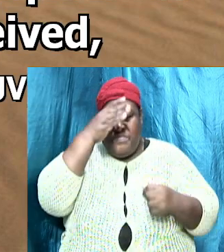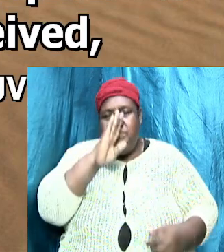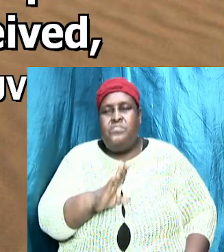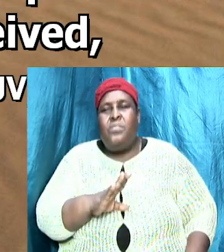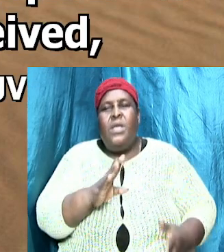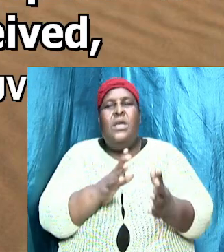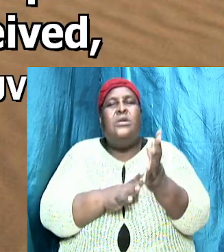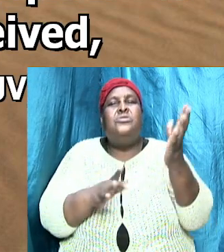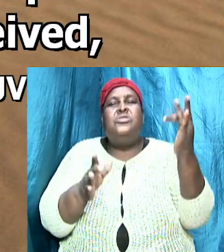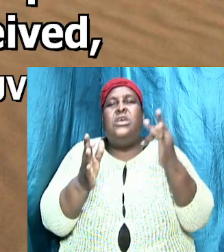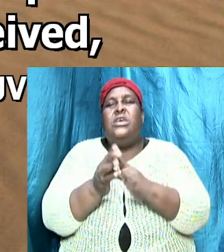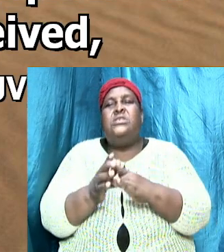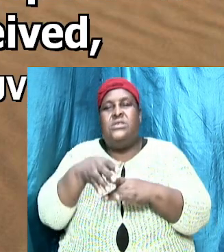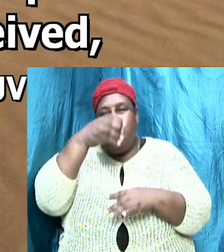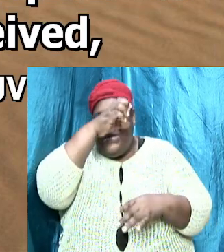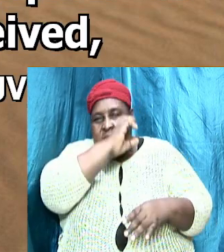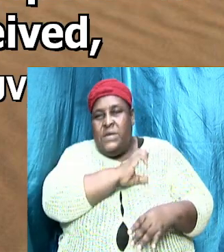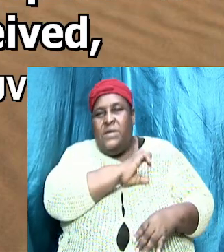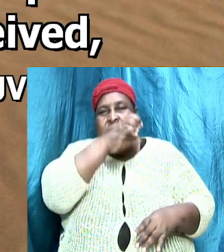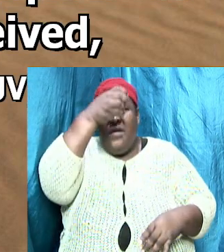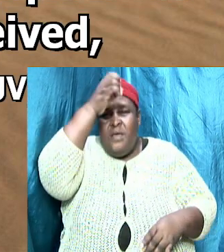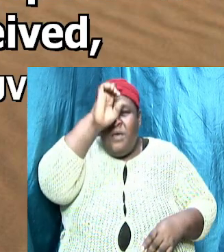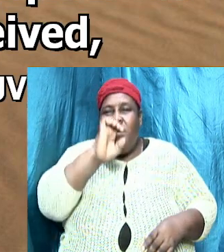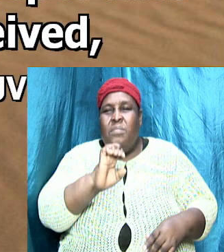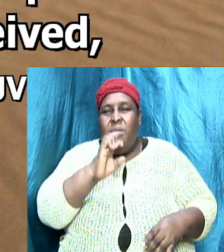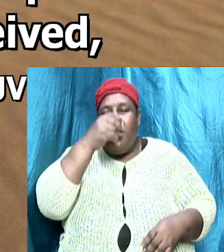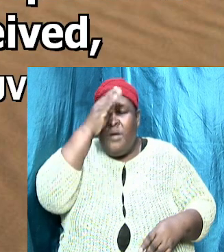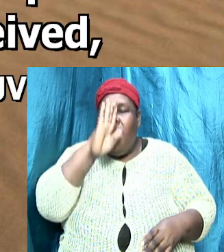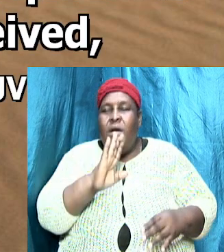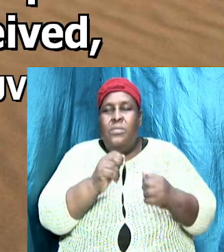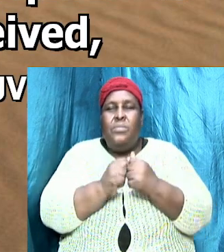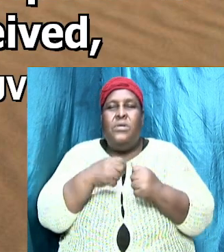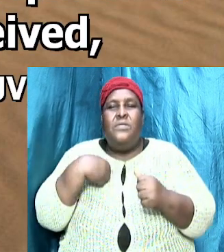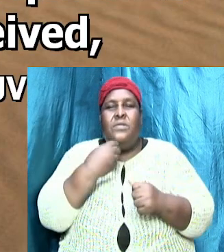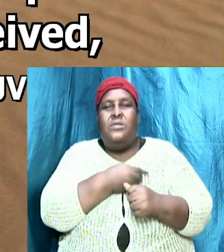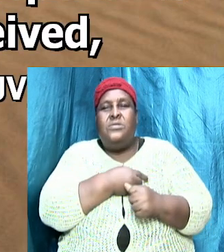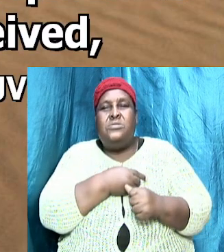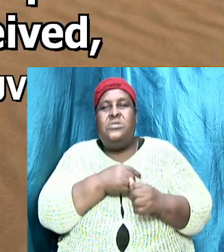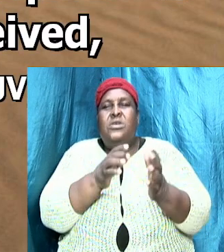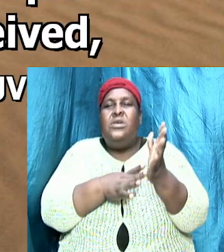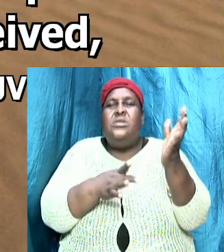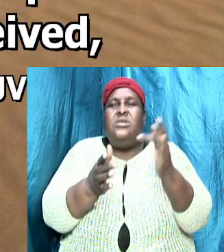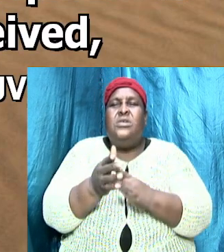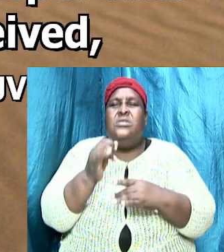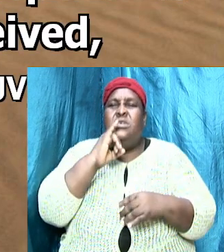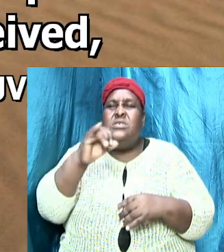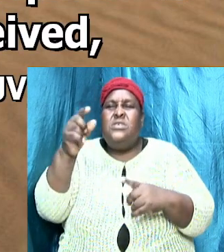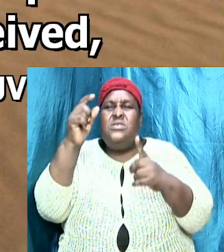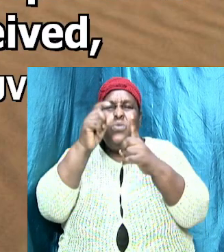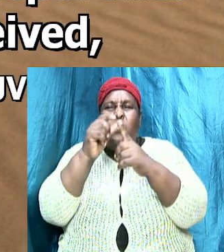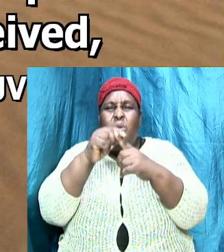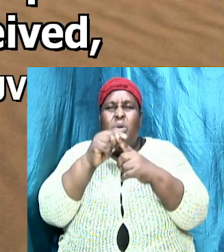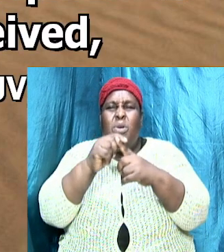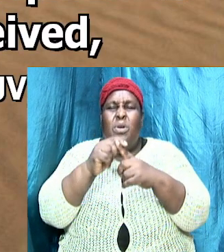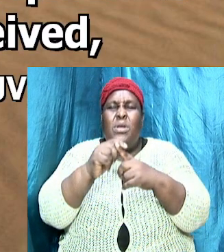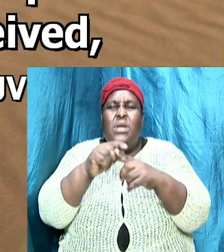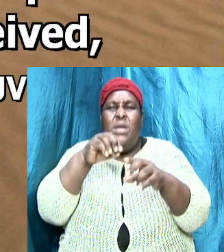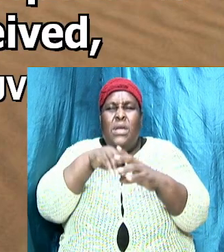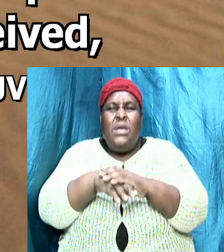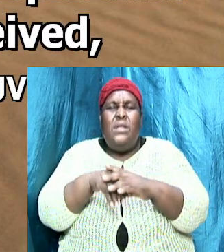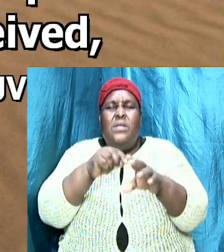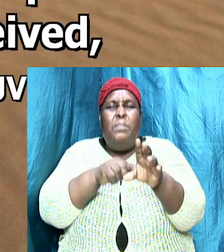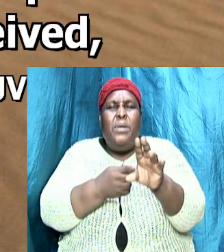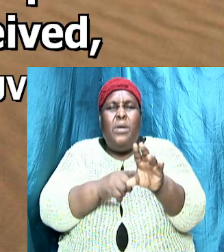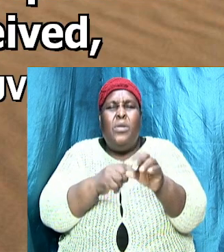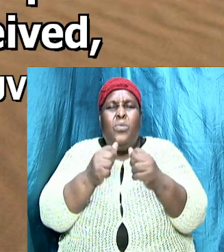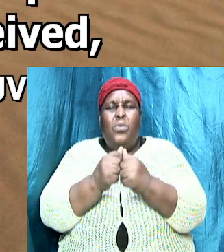he is Emmanuel God with us he is the word in beginning was the word and the